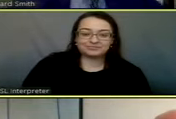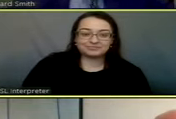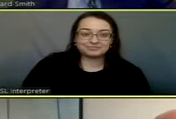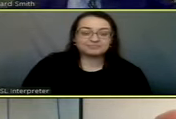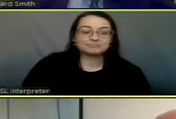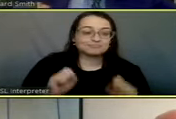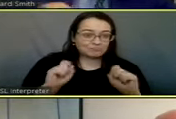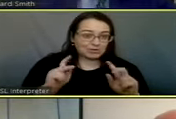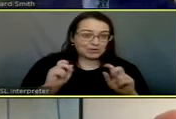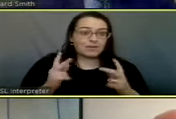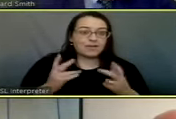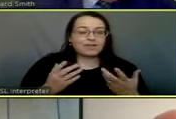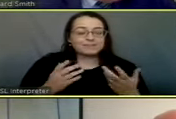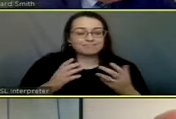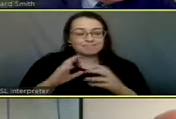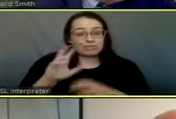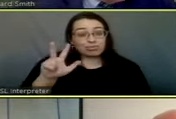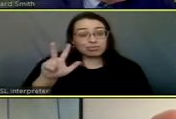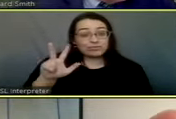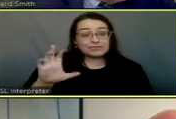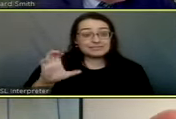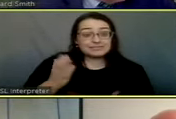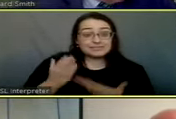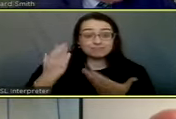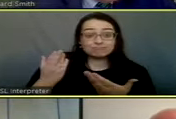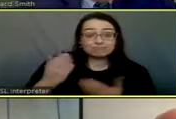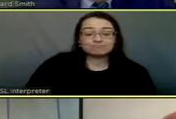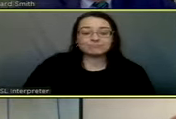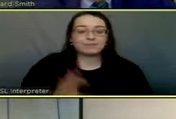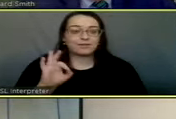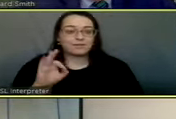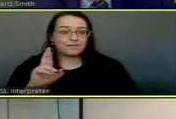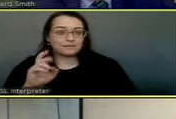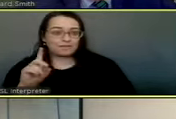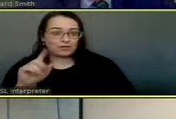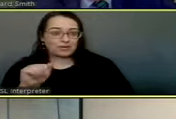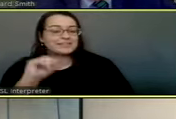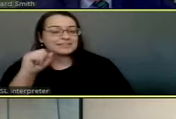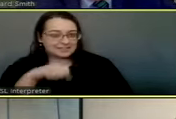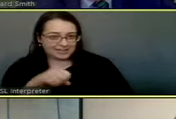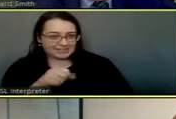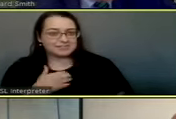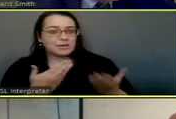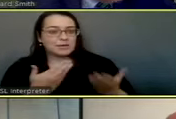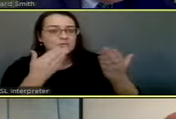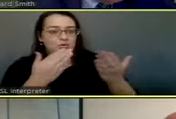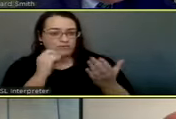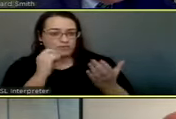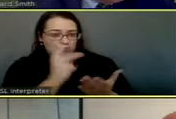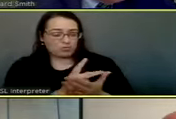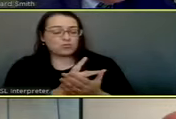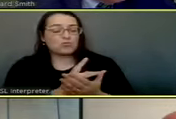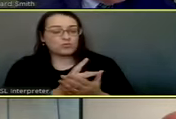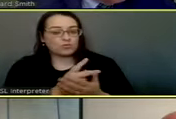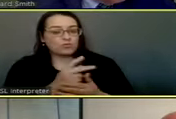Okay. we have a motion with regard to item 3C? Yes, Mayor. move to approve the resolution suspending